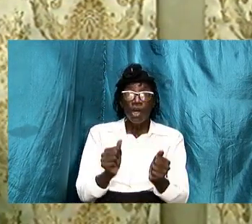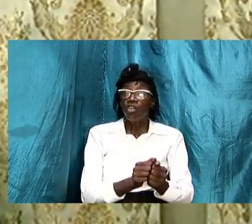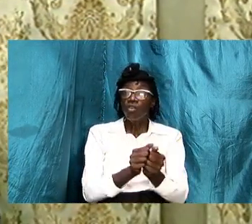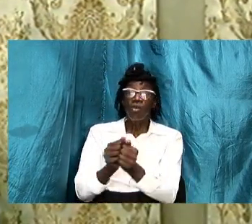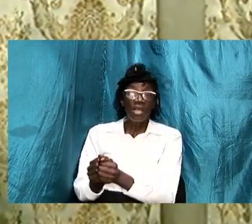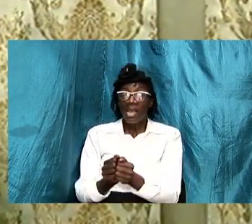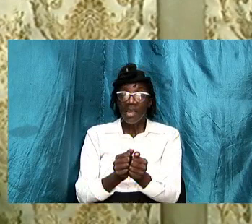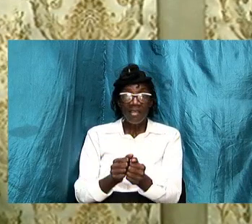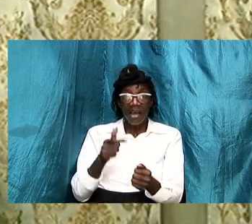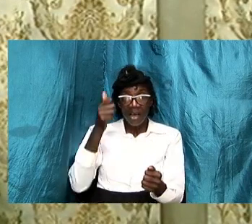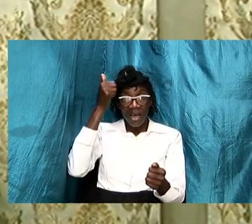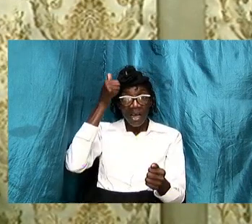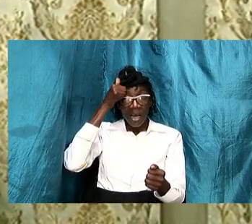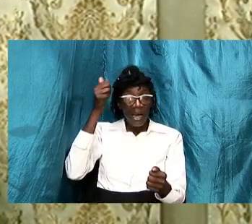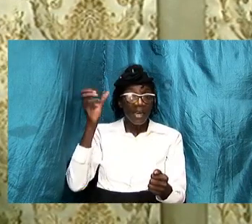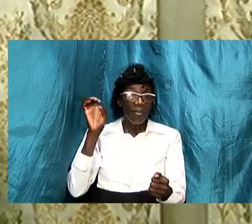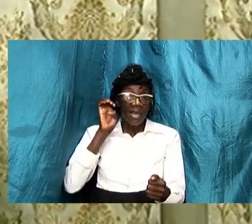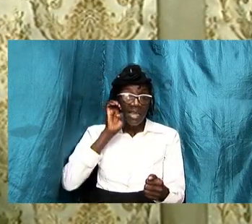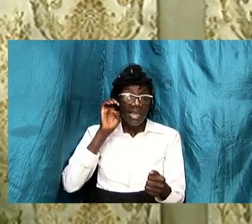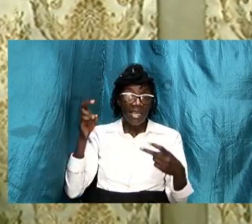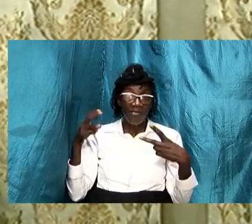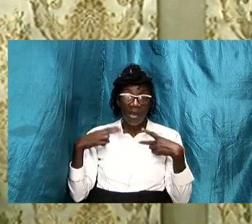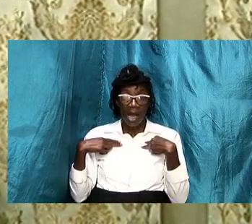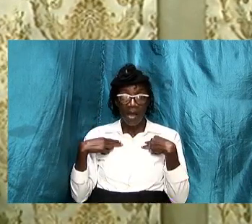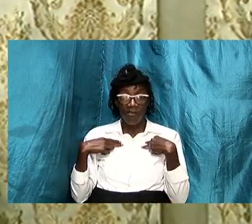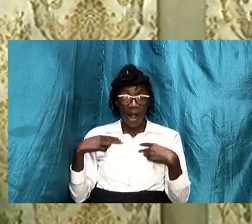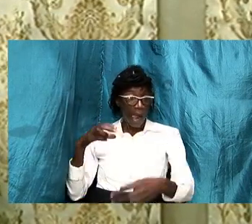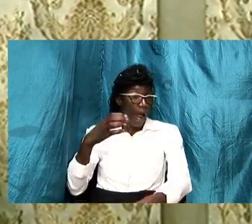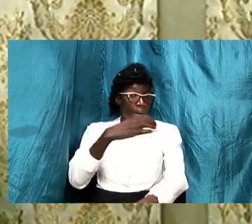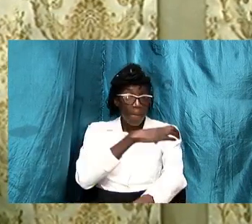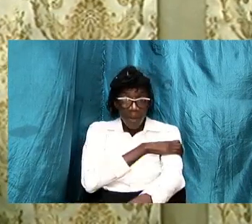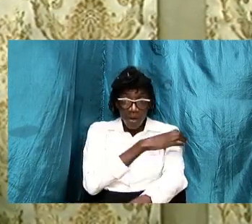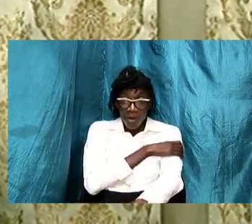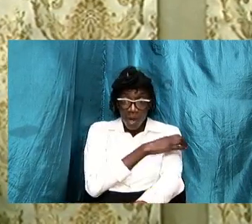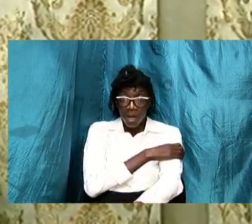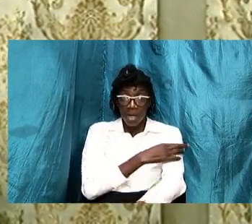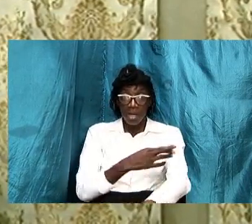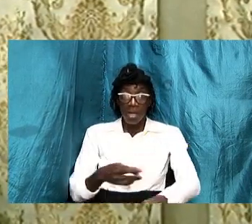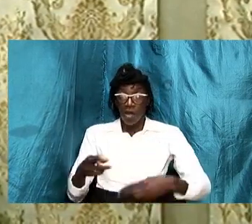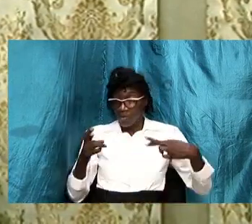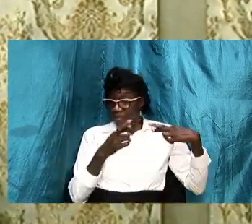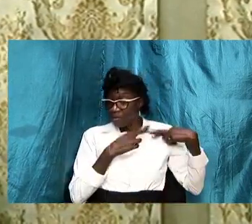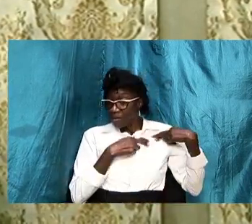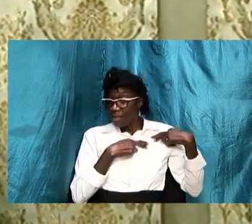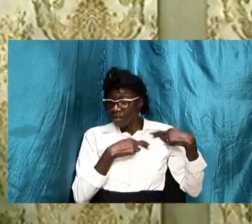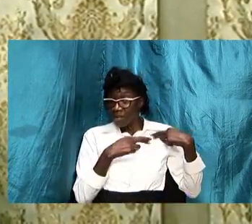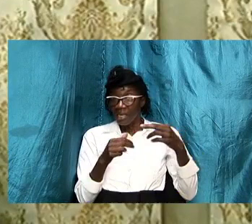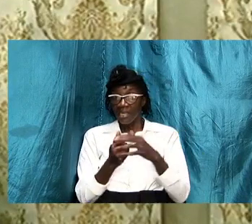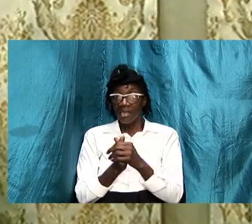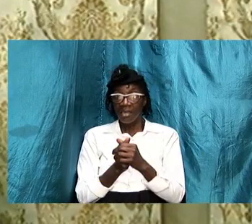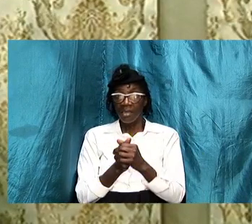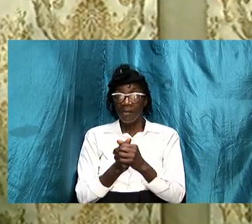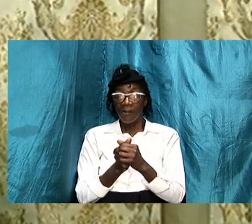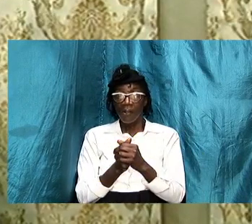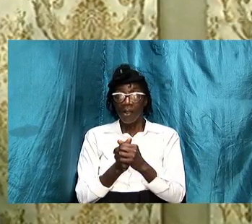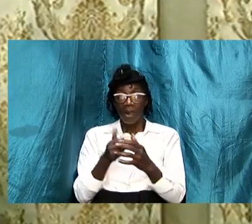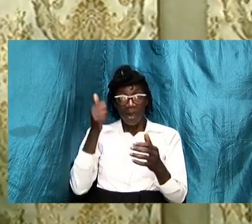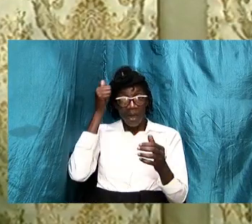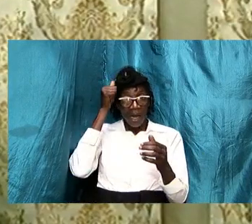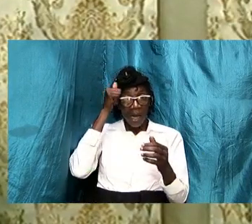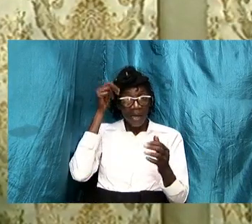and eve had dominion they ruled together and had dominion and adam